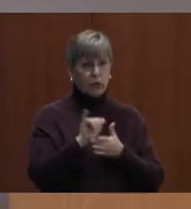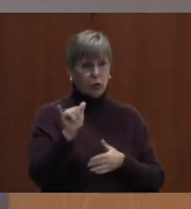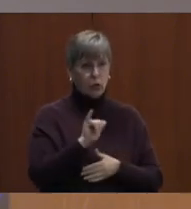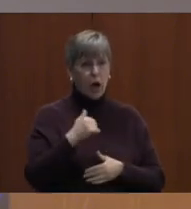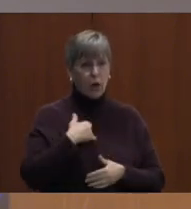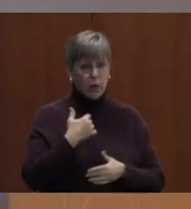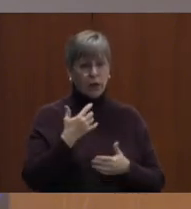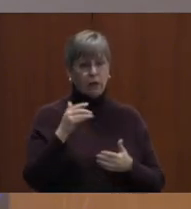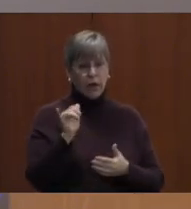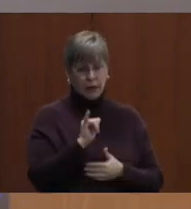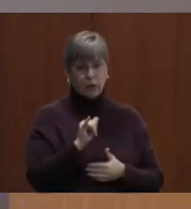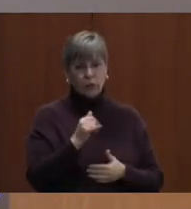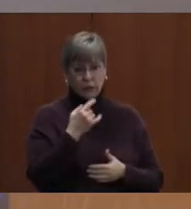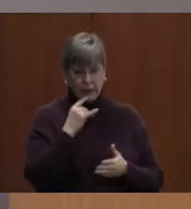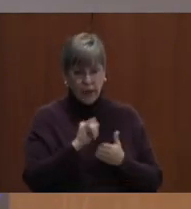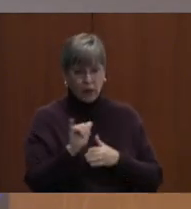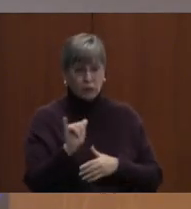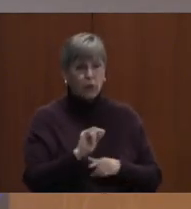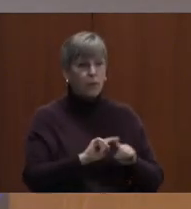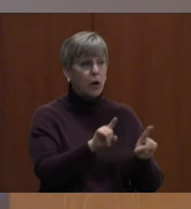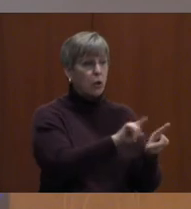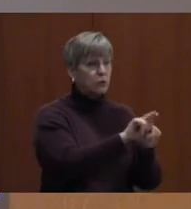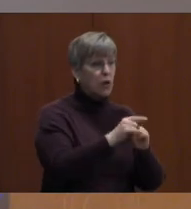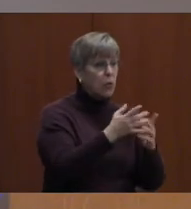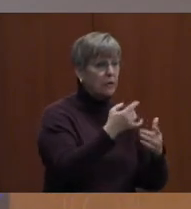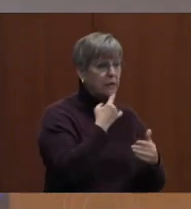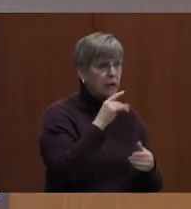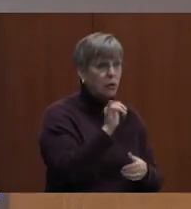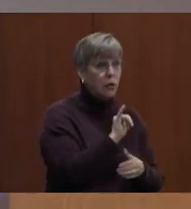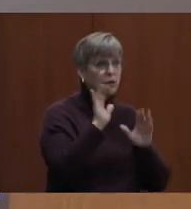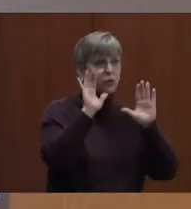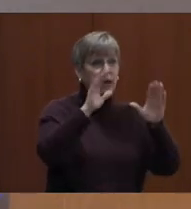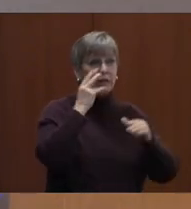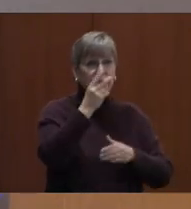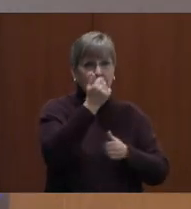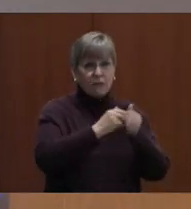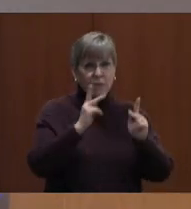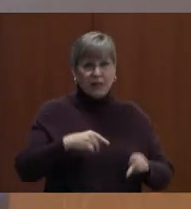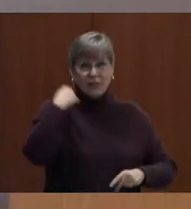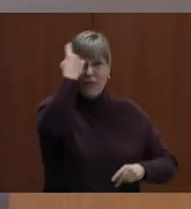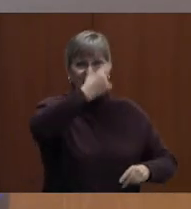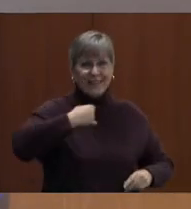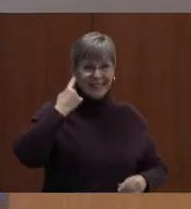to reiterate that. But another thing I'd like to say, too, is it's great to see everyone's face.